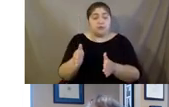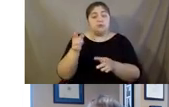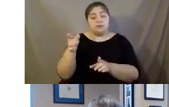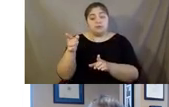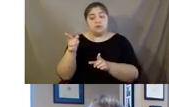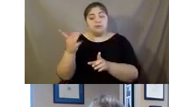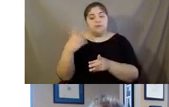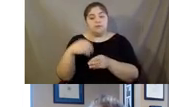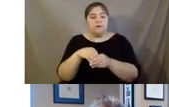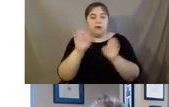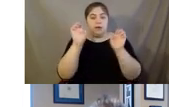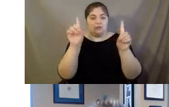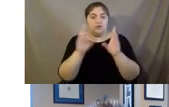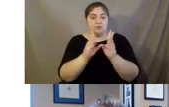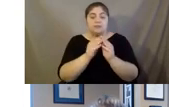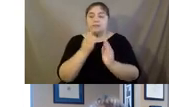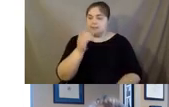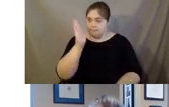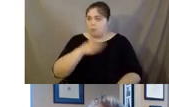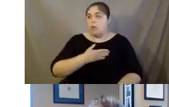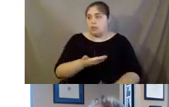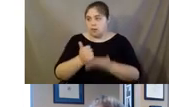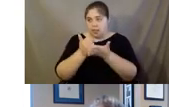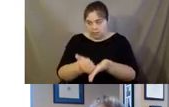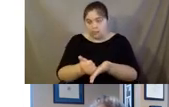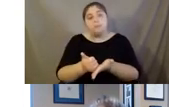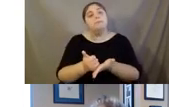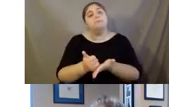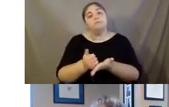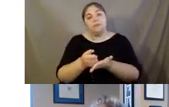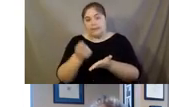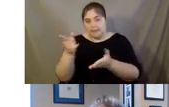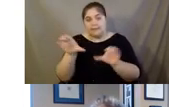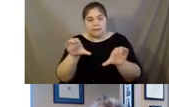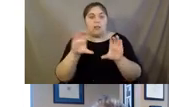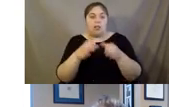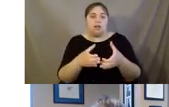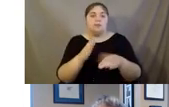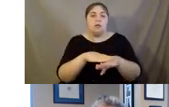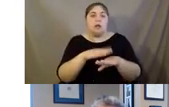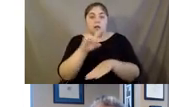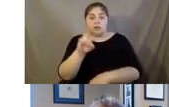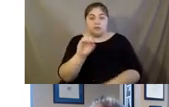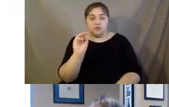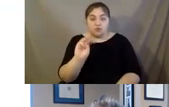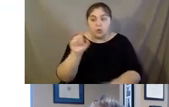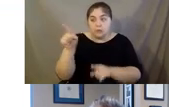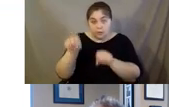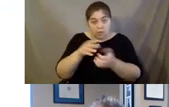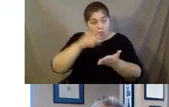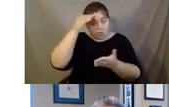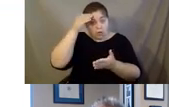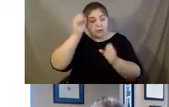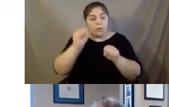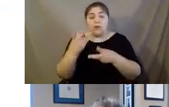chair of our education committee, say, yes, I will help with this. So, he offered some classes on Zoom so that he could learn it and that we could engage